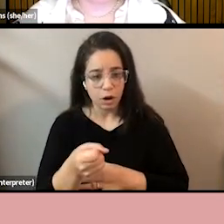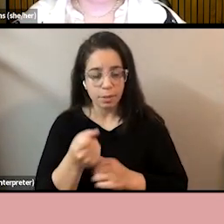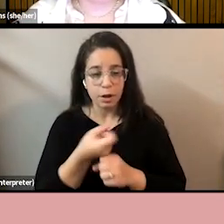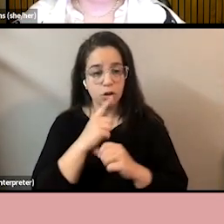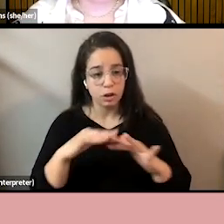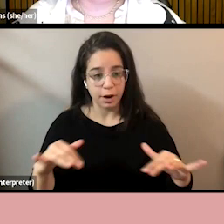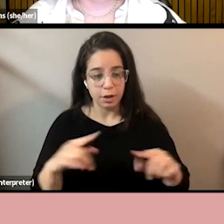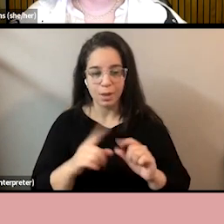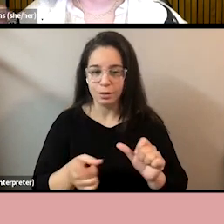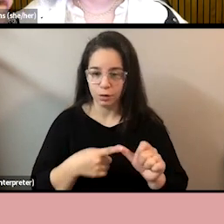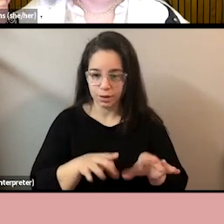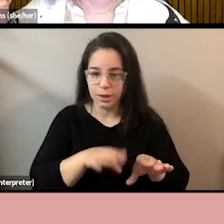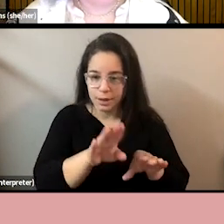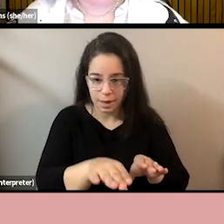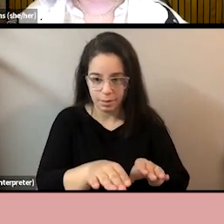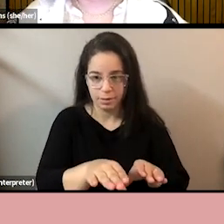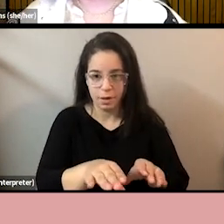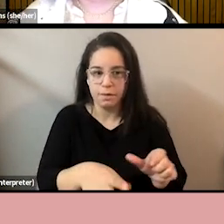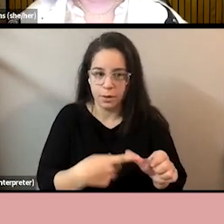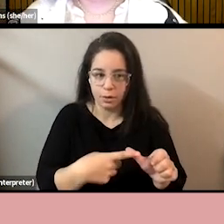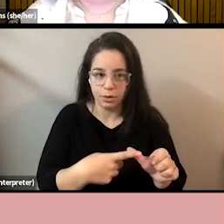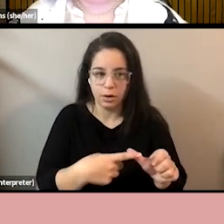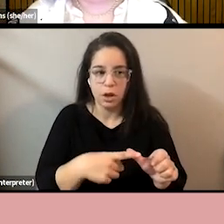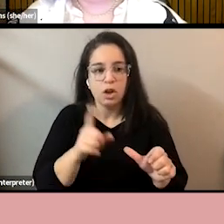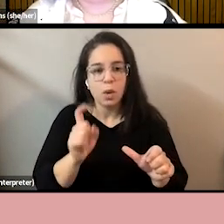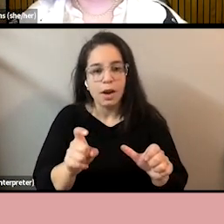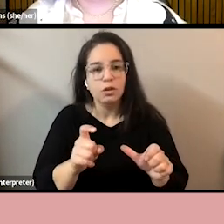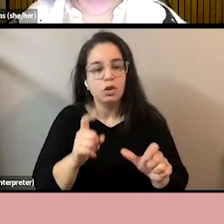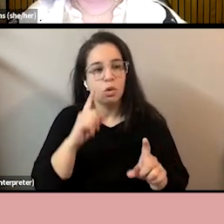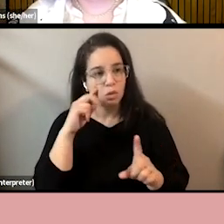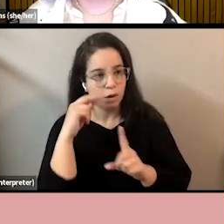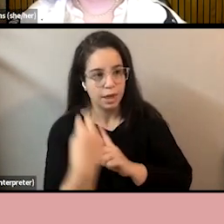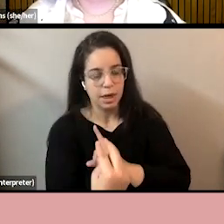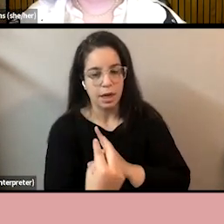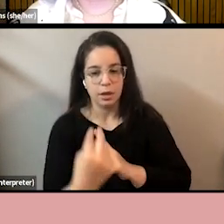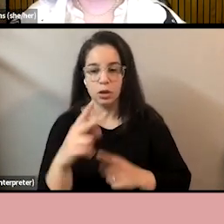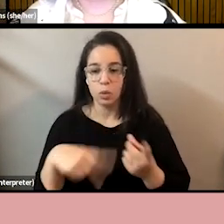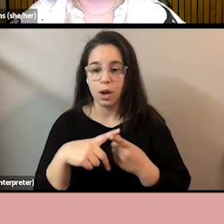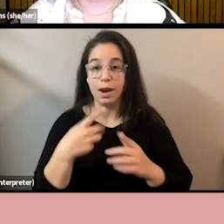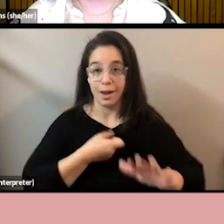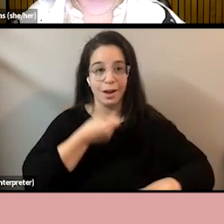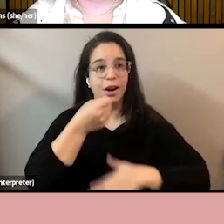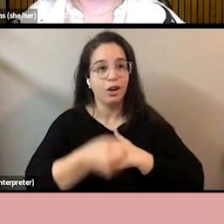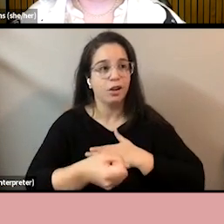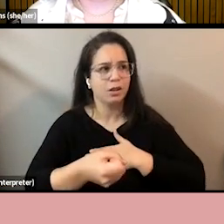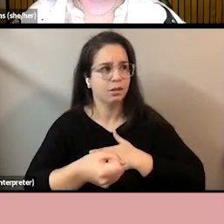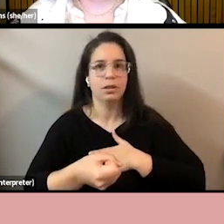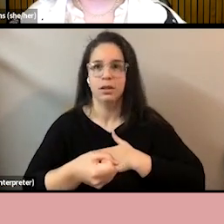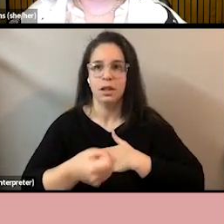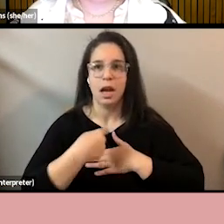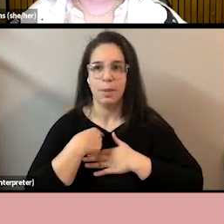very much step one. We have to understand what it's like when marginalised people are brought in in ways that feel tokenistic.